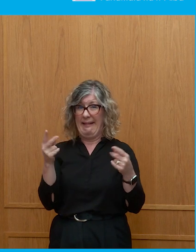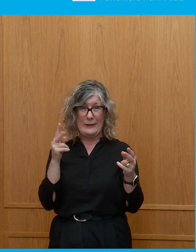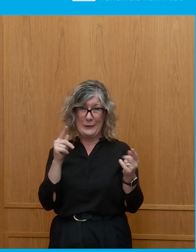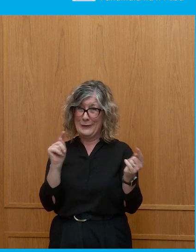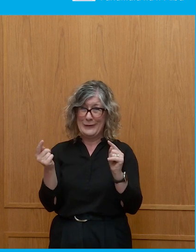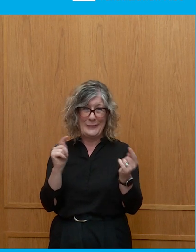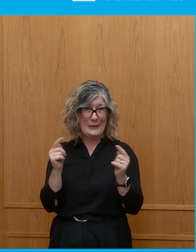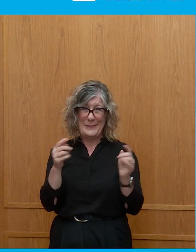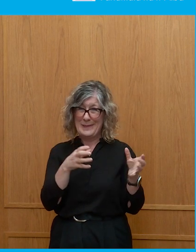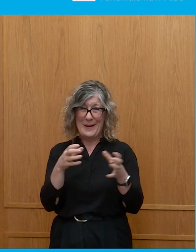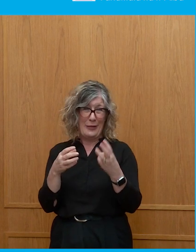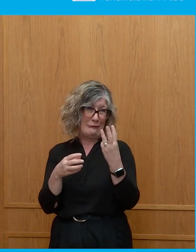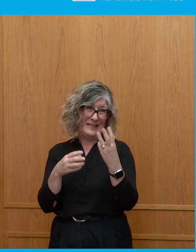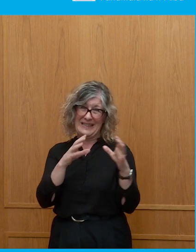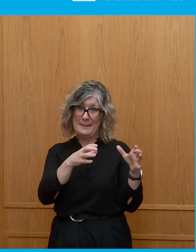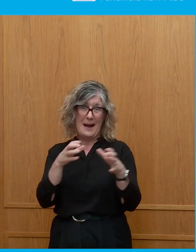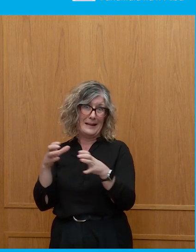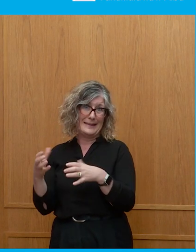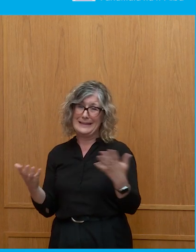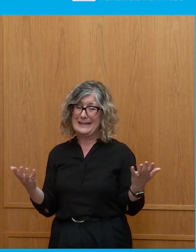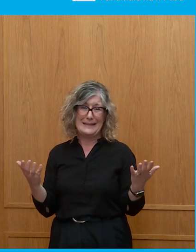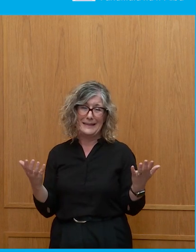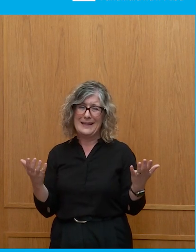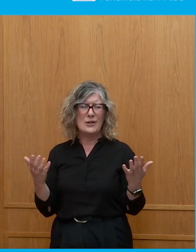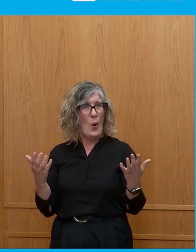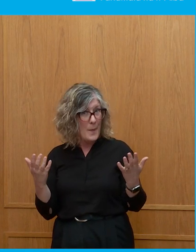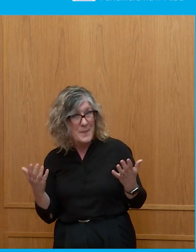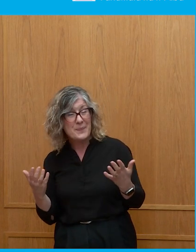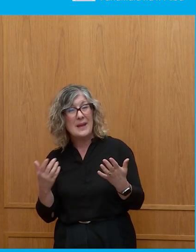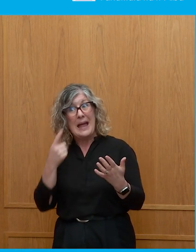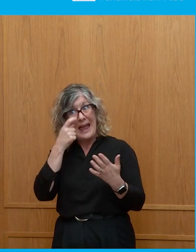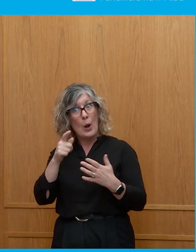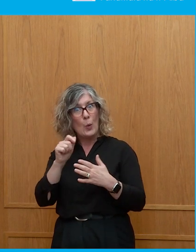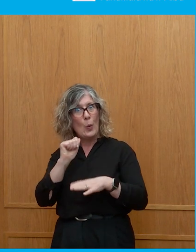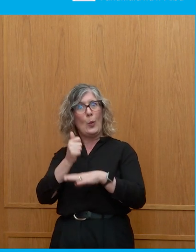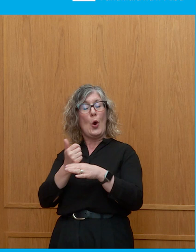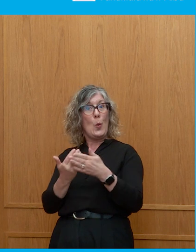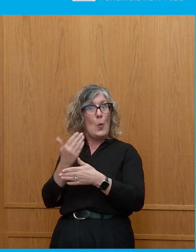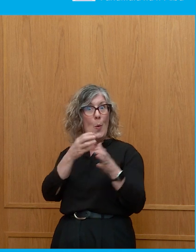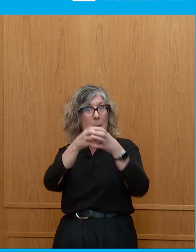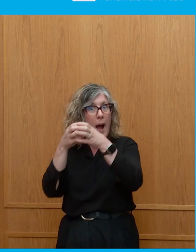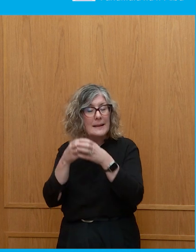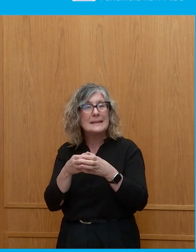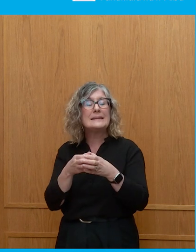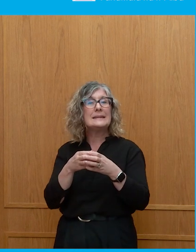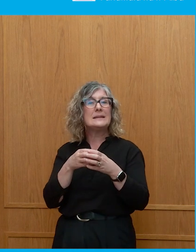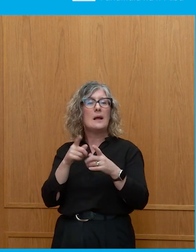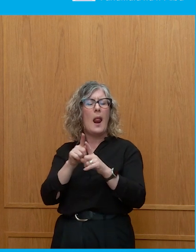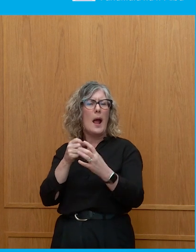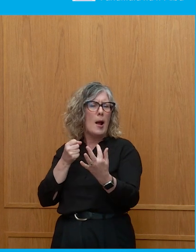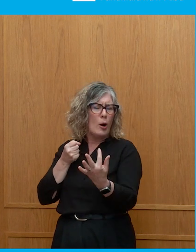is it almost impossible to create a world of new parties and have them break through